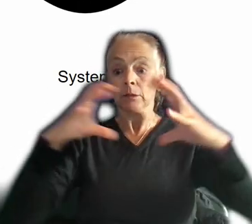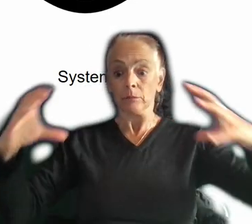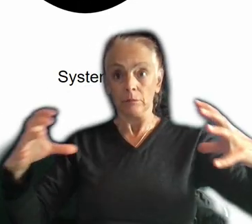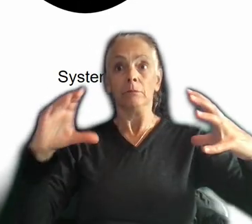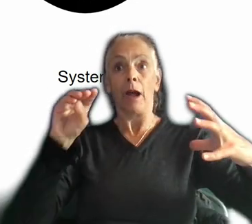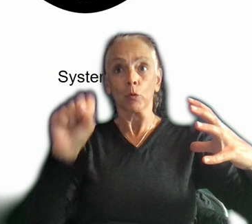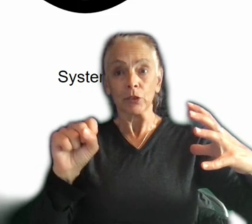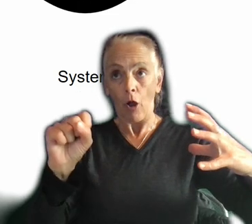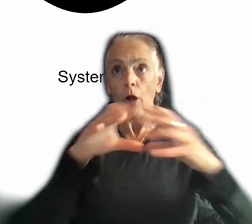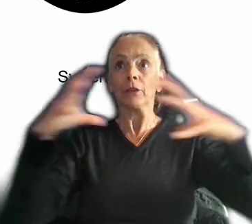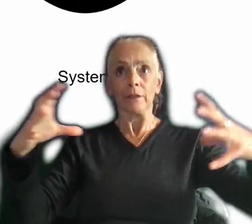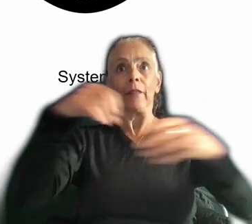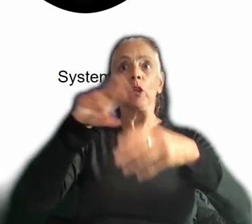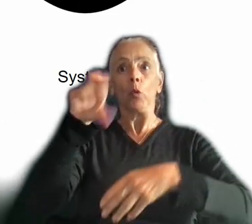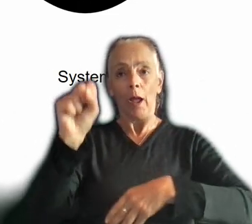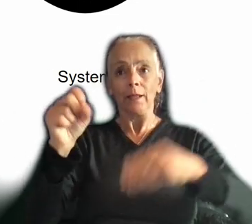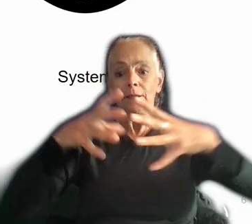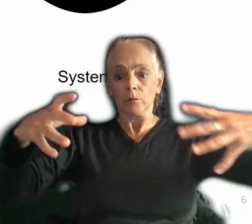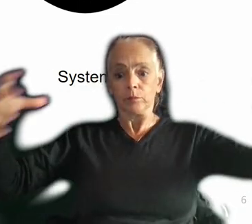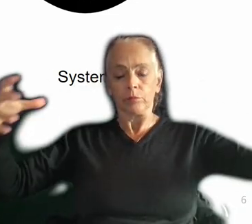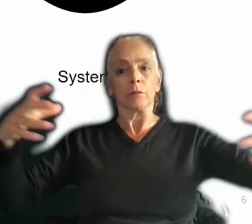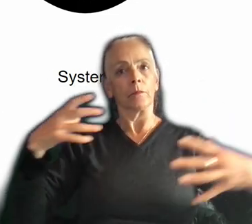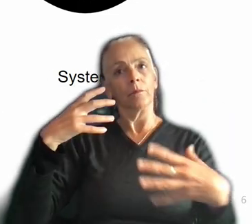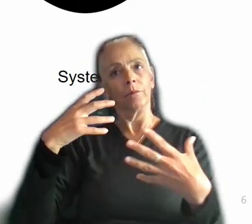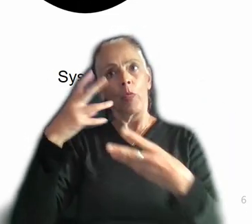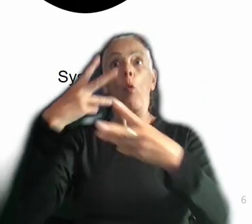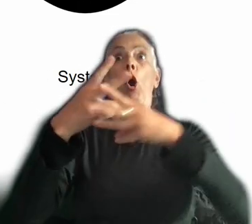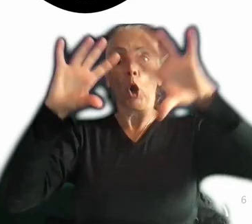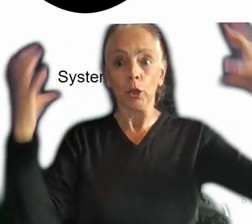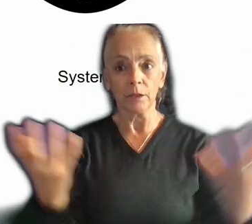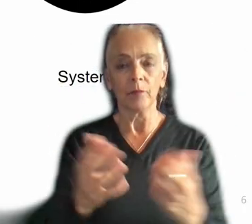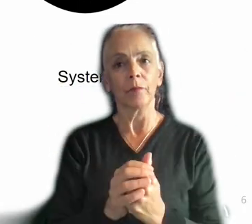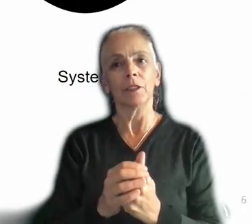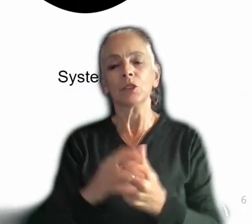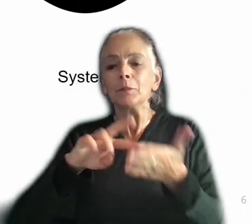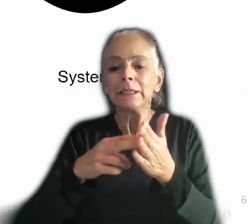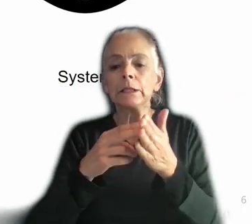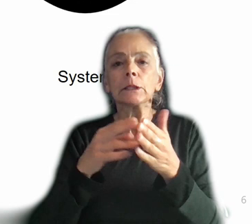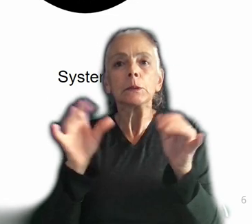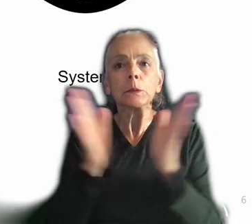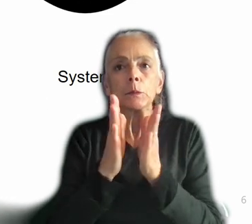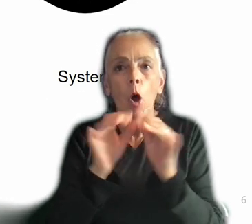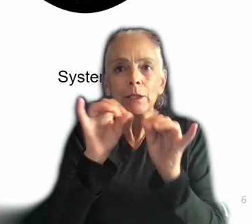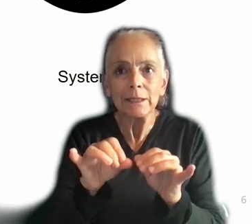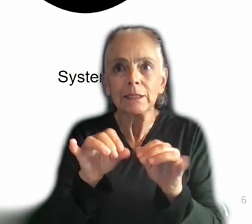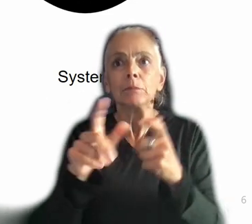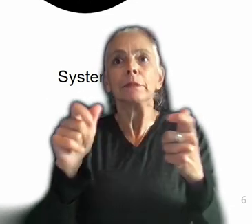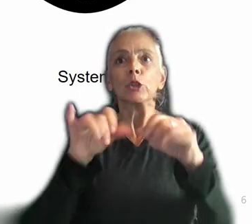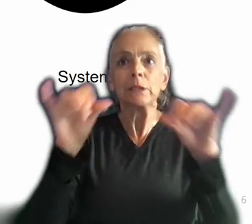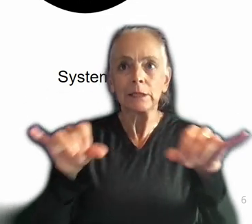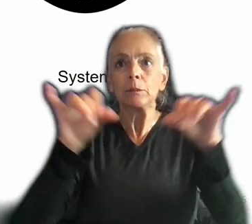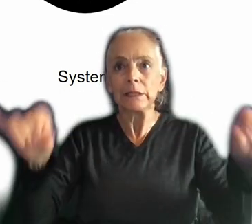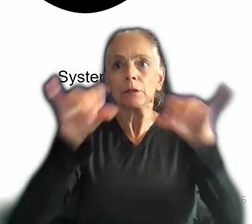States. The United States lives in the world. These are systems within systems within systems. And what's interesting about systems is that there can